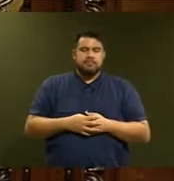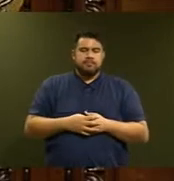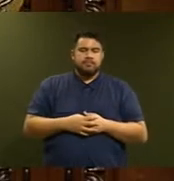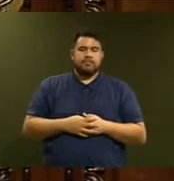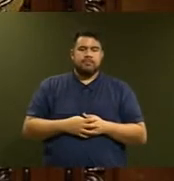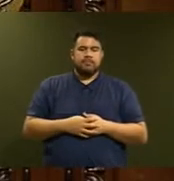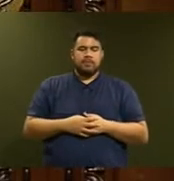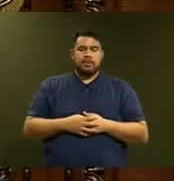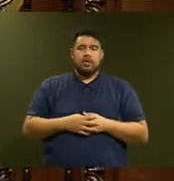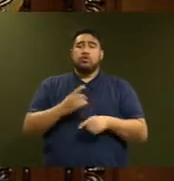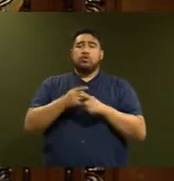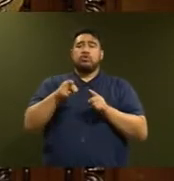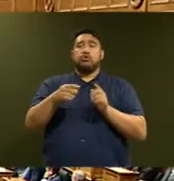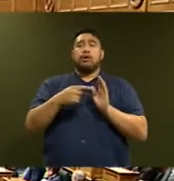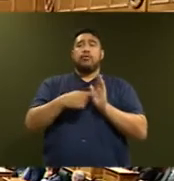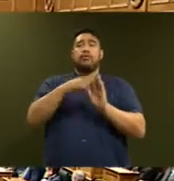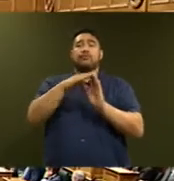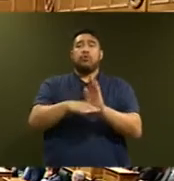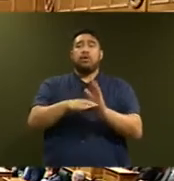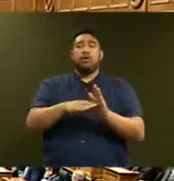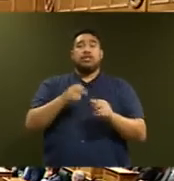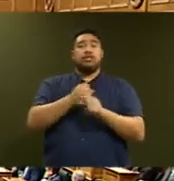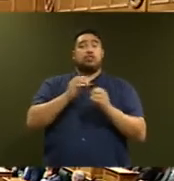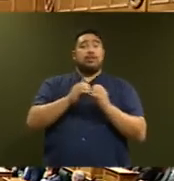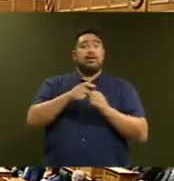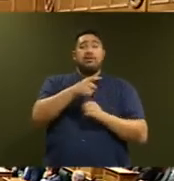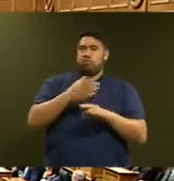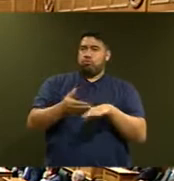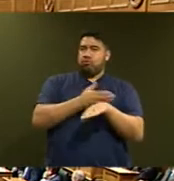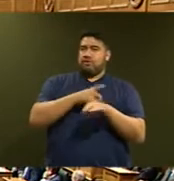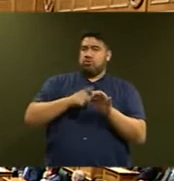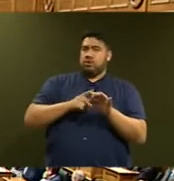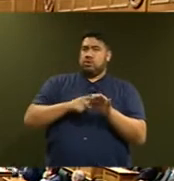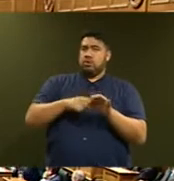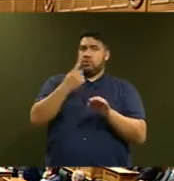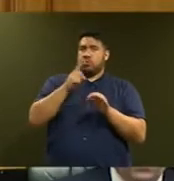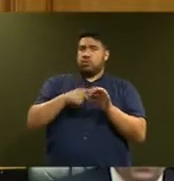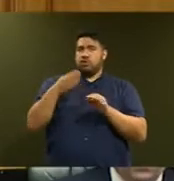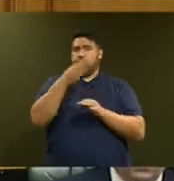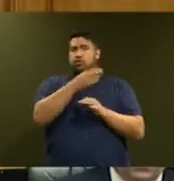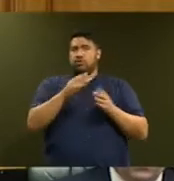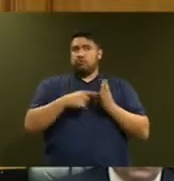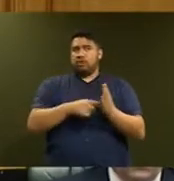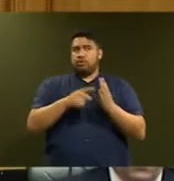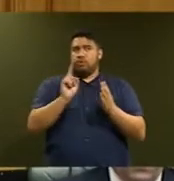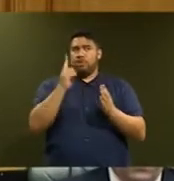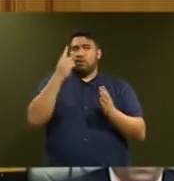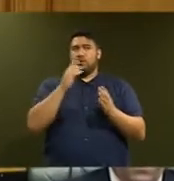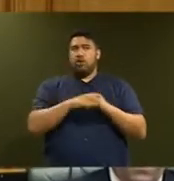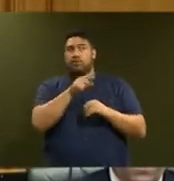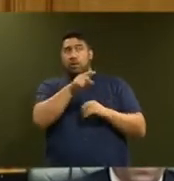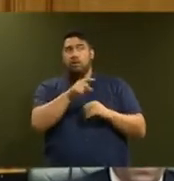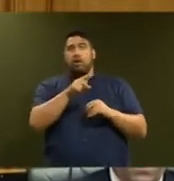Speaking to the point of order, the Honourable Gerry Brown. In the previous question, there was a question to the Transport Minister, asking him what the